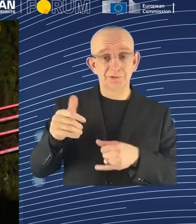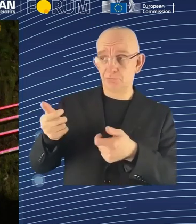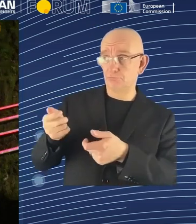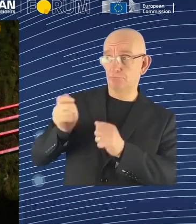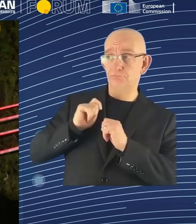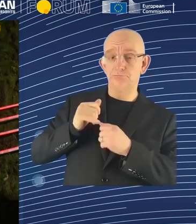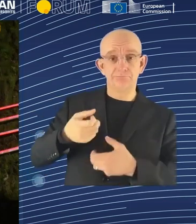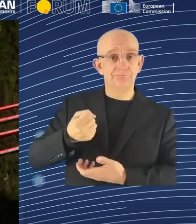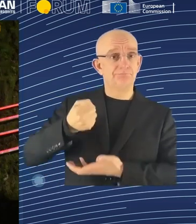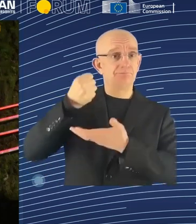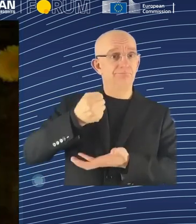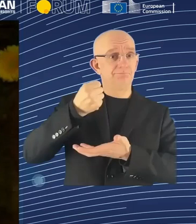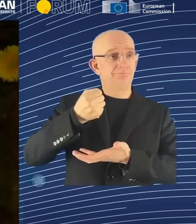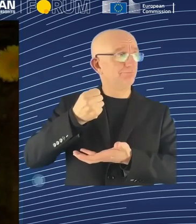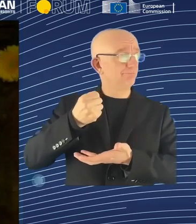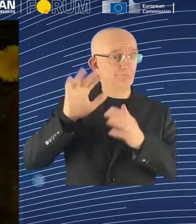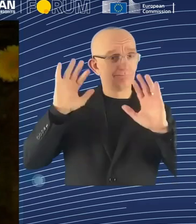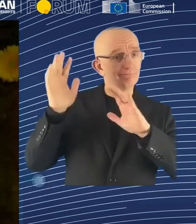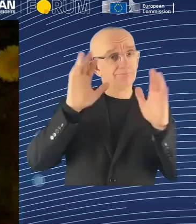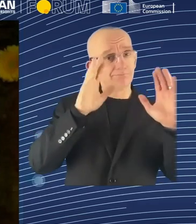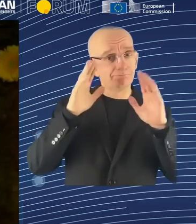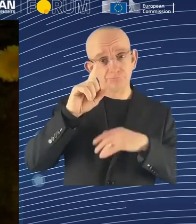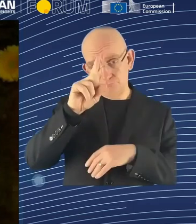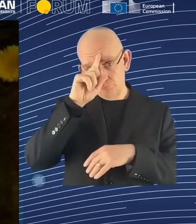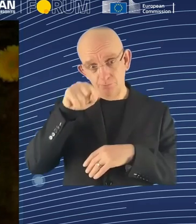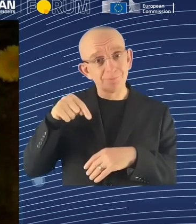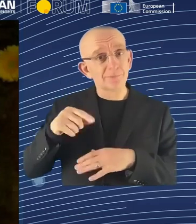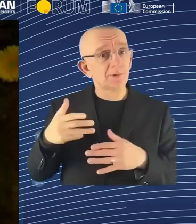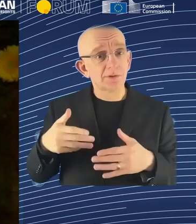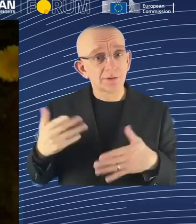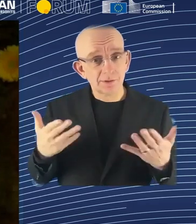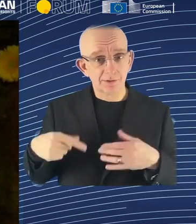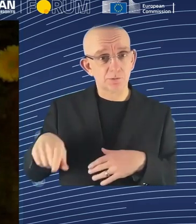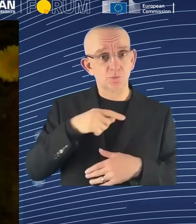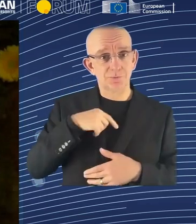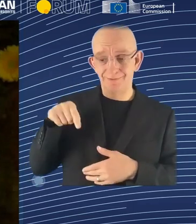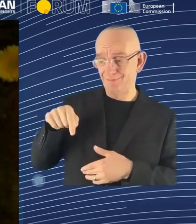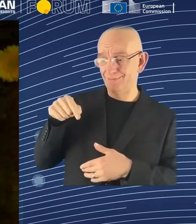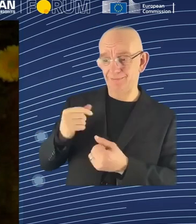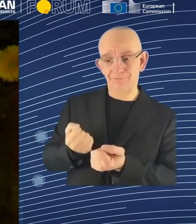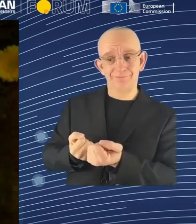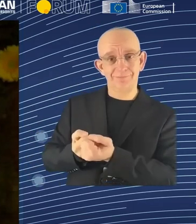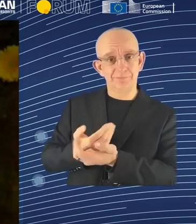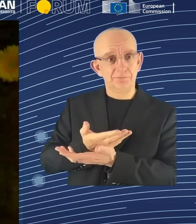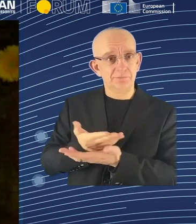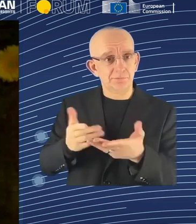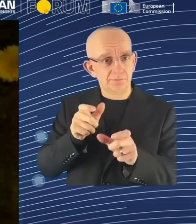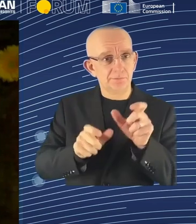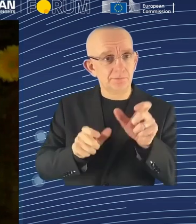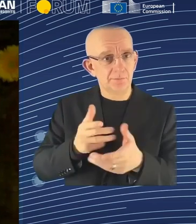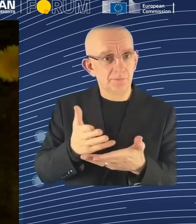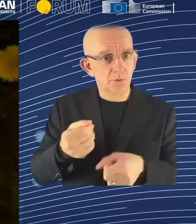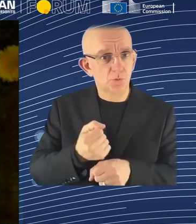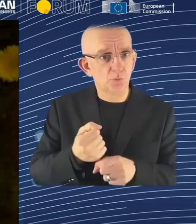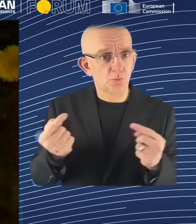employees to be faster, to be more specific, to be more individual